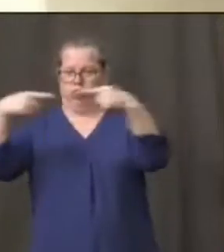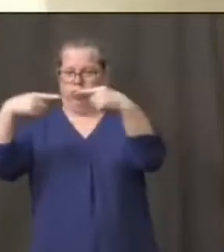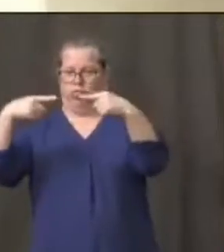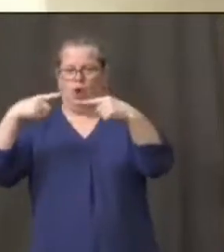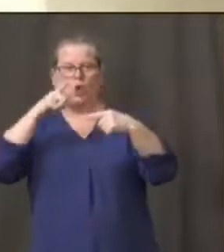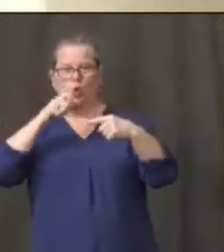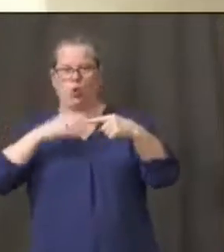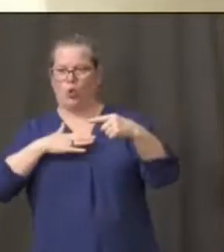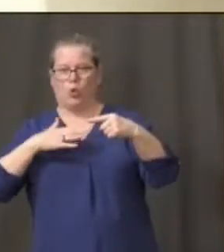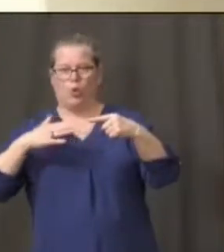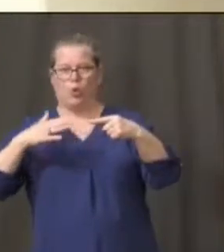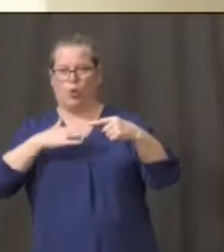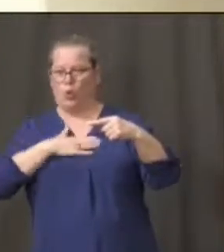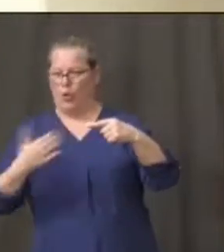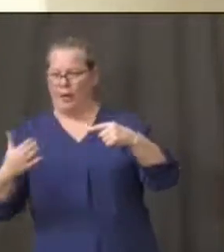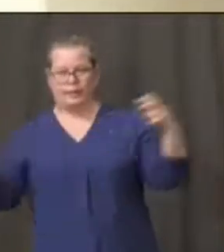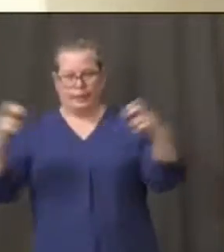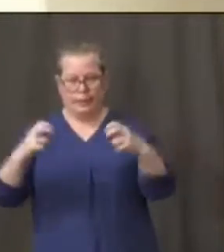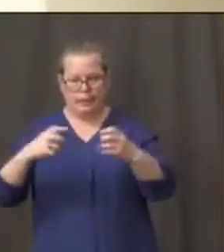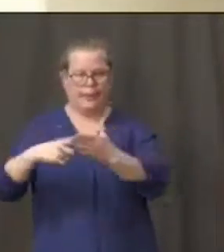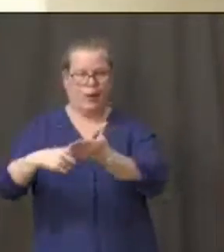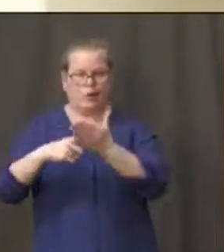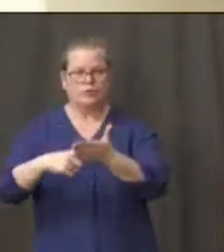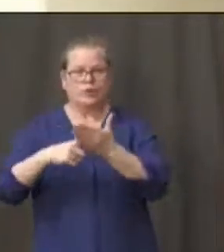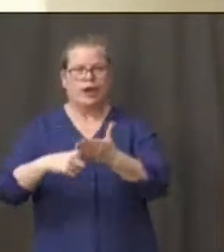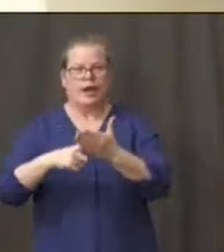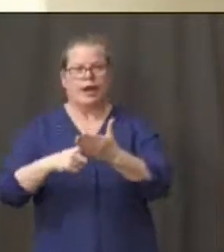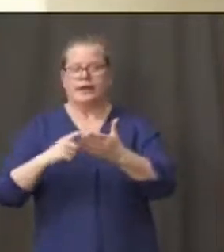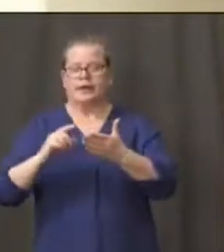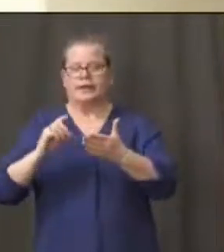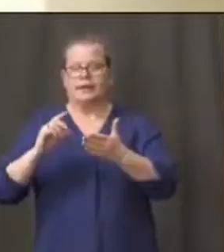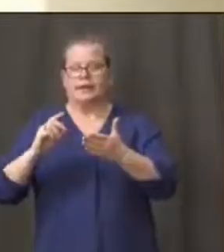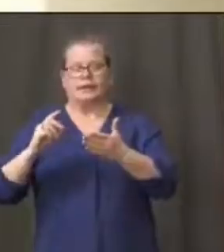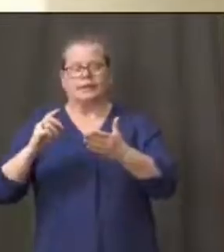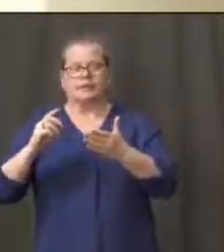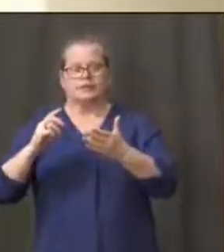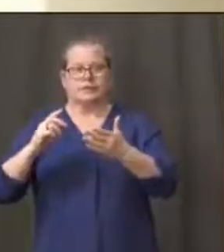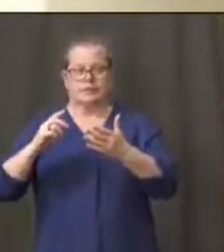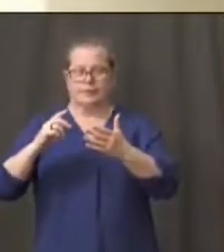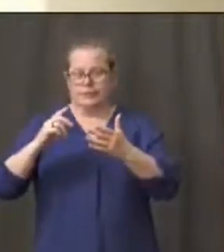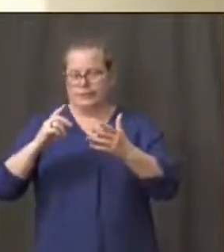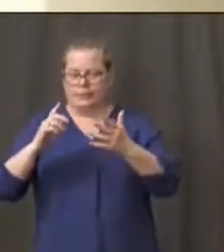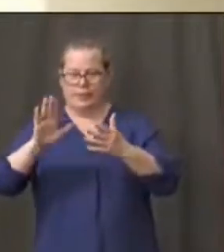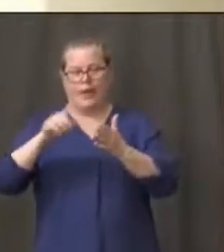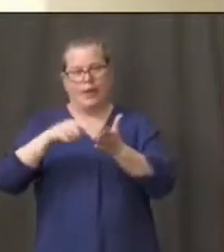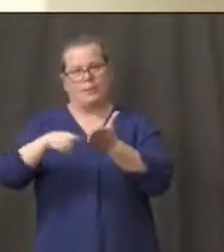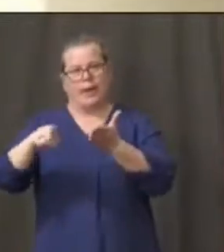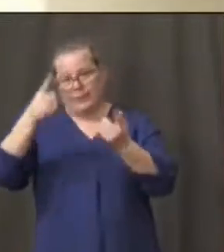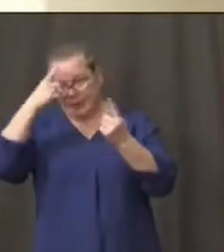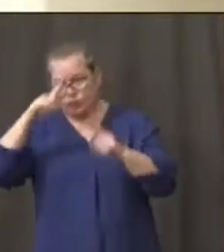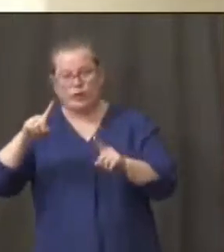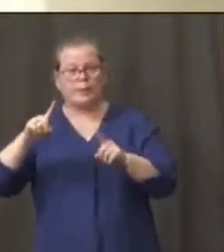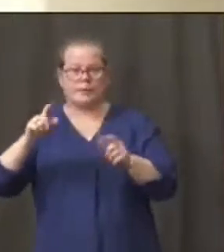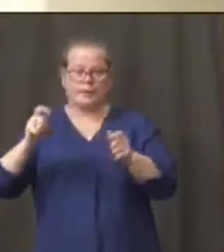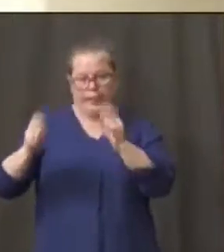willing to come to the negotiating table to sort of you know rework their their payment agreement um